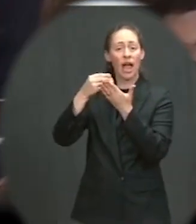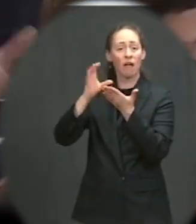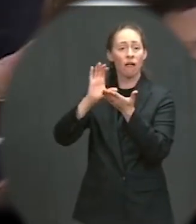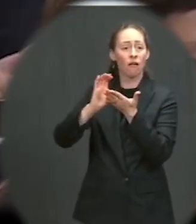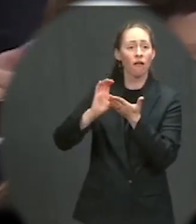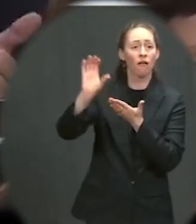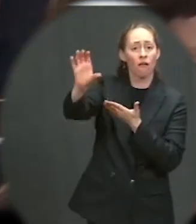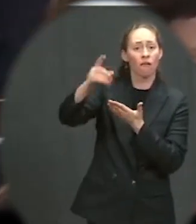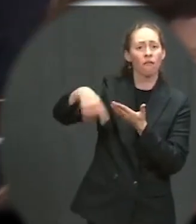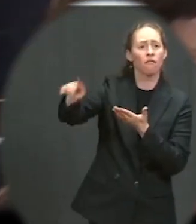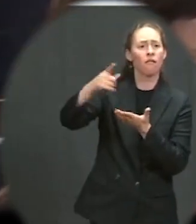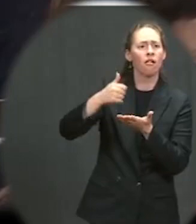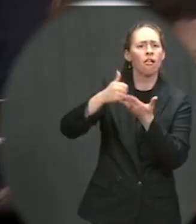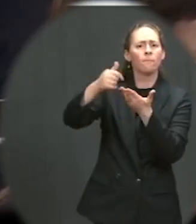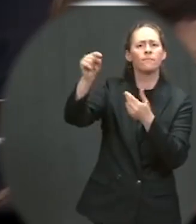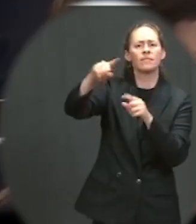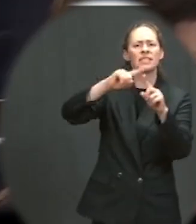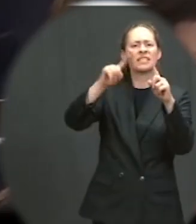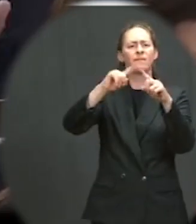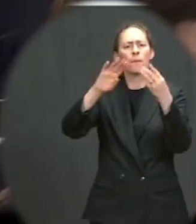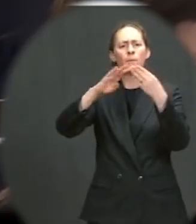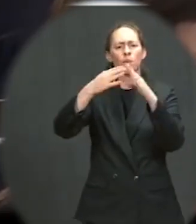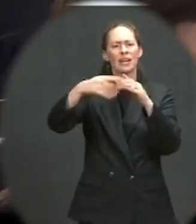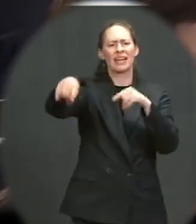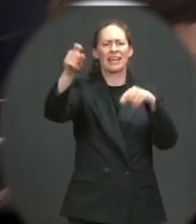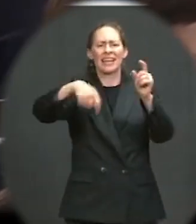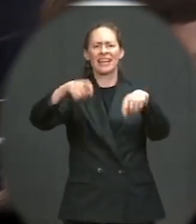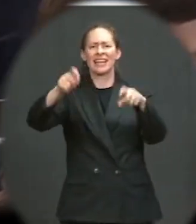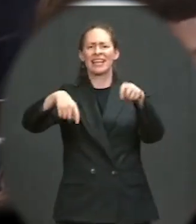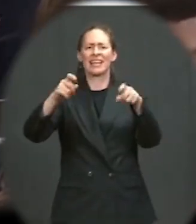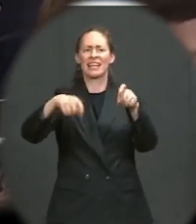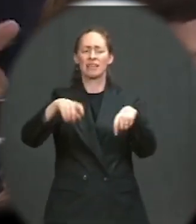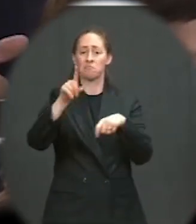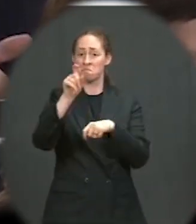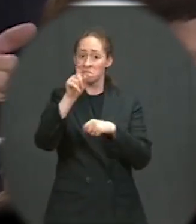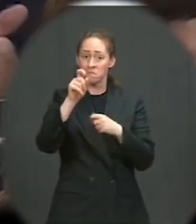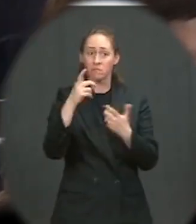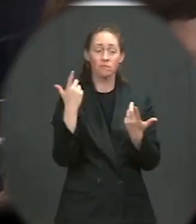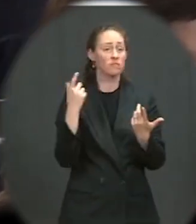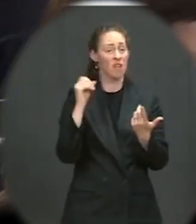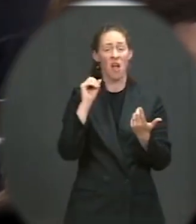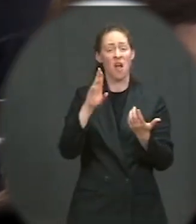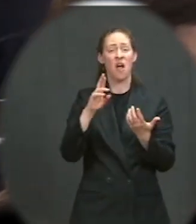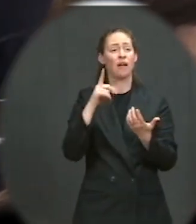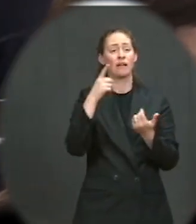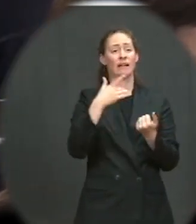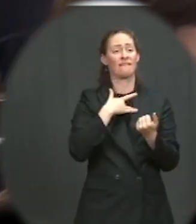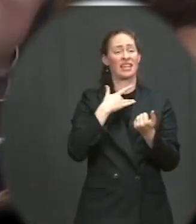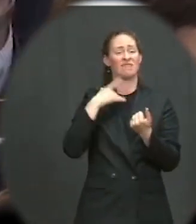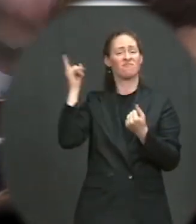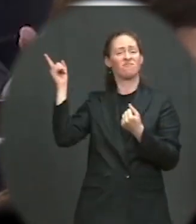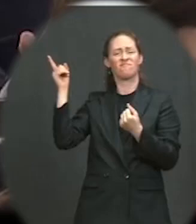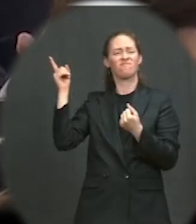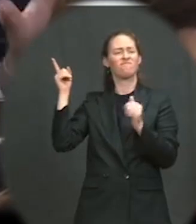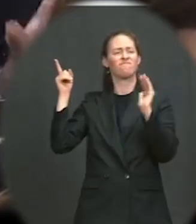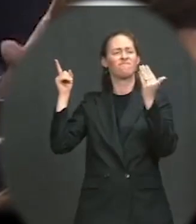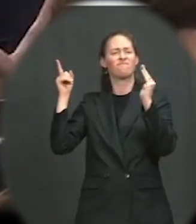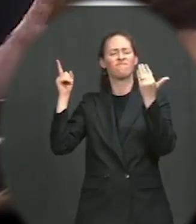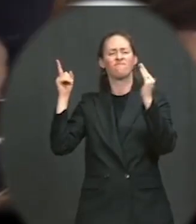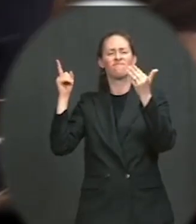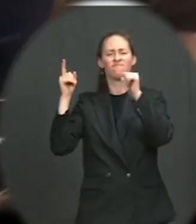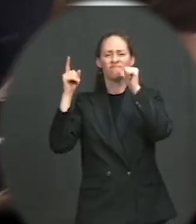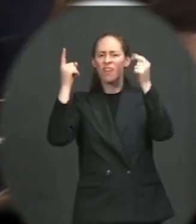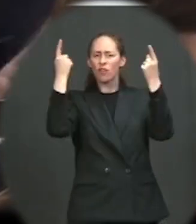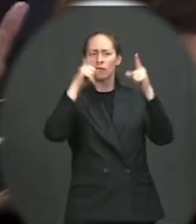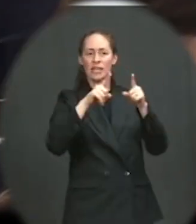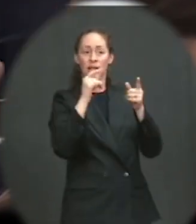But the Biden administration largely opposed redirecting relief funds for infrastructure projects. There were some limited